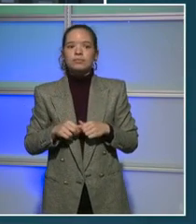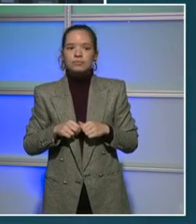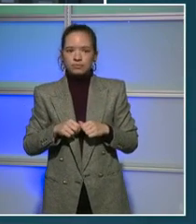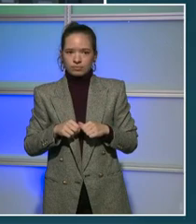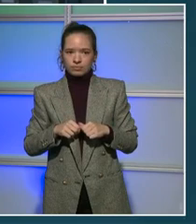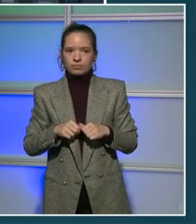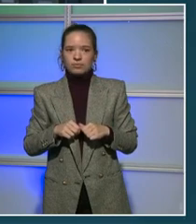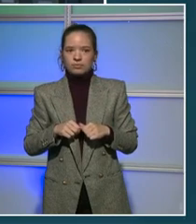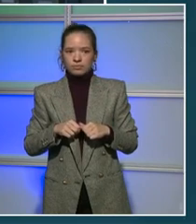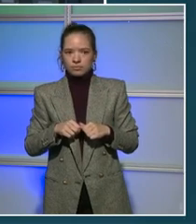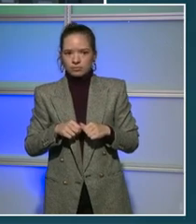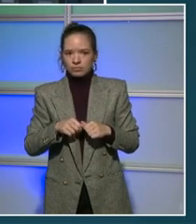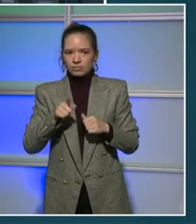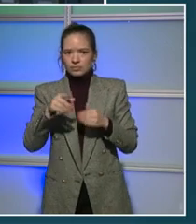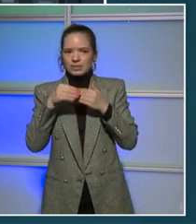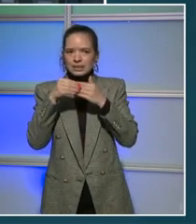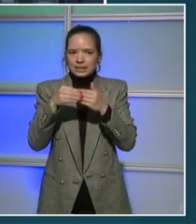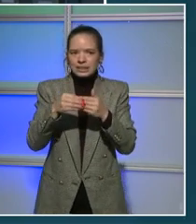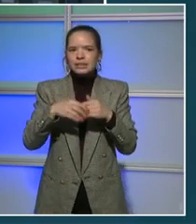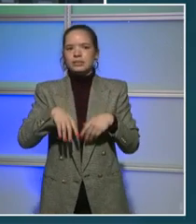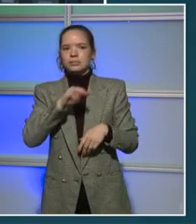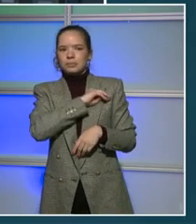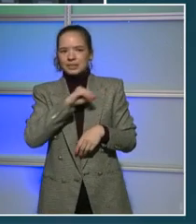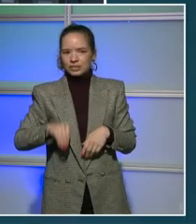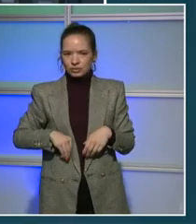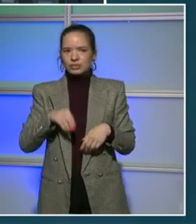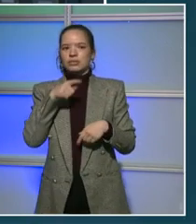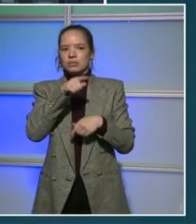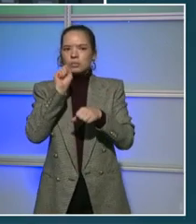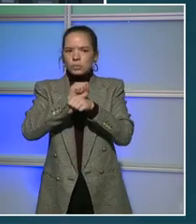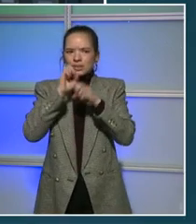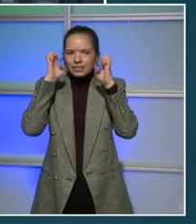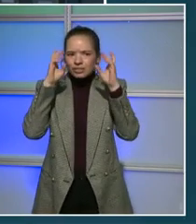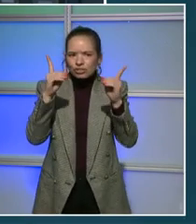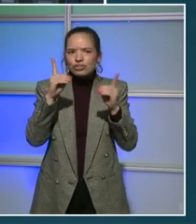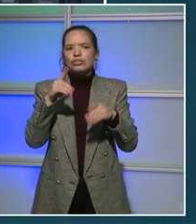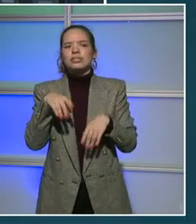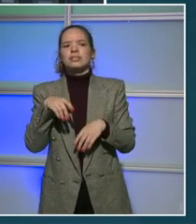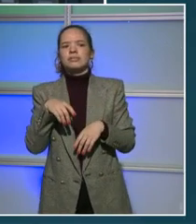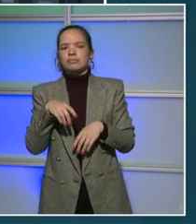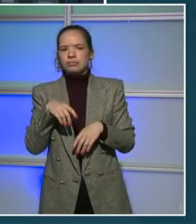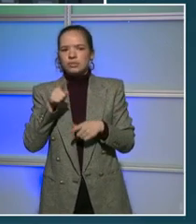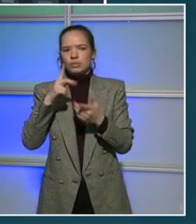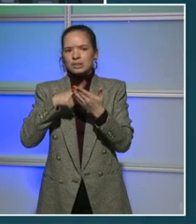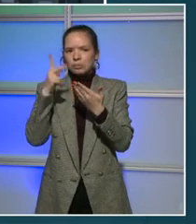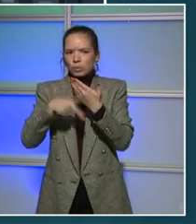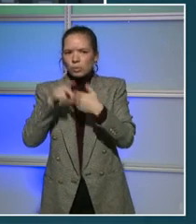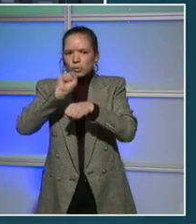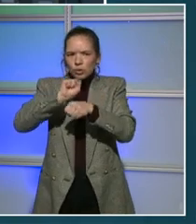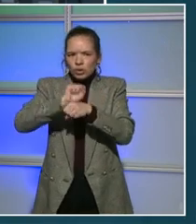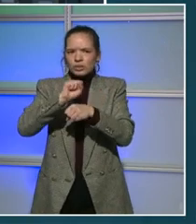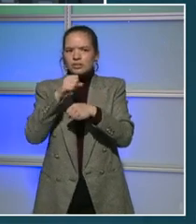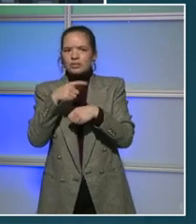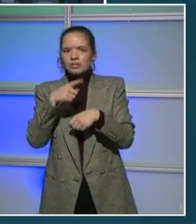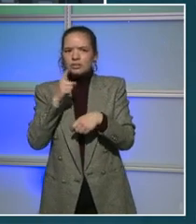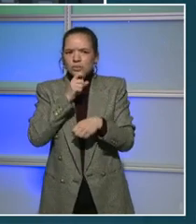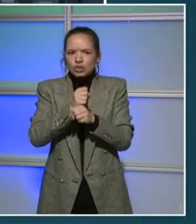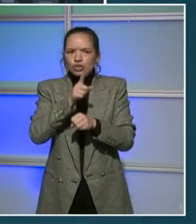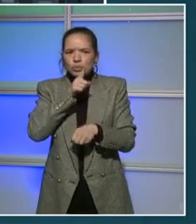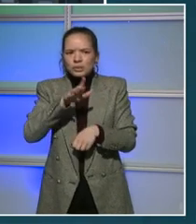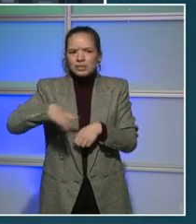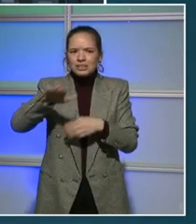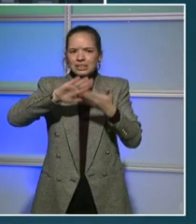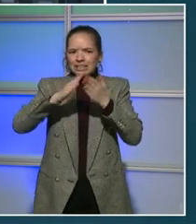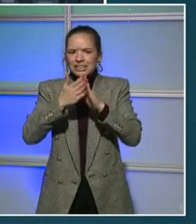mayor's education and workforce cluster. We work hard every day to make a great city for children to grow up in, a city where they can